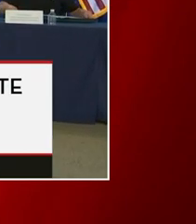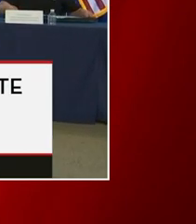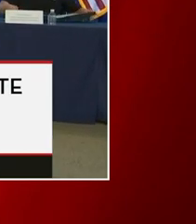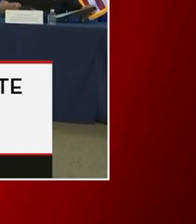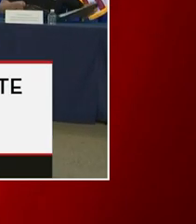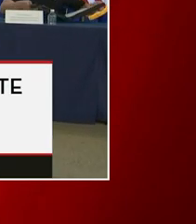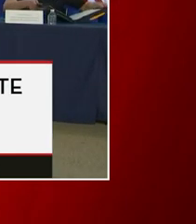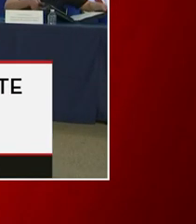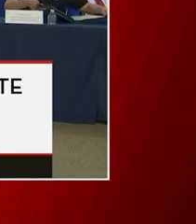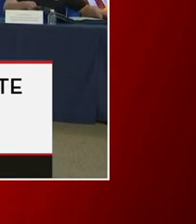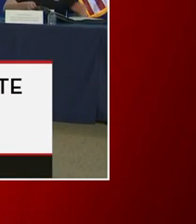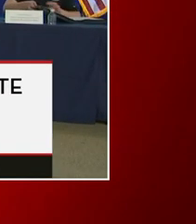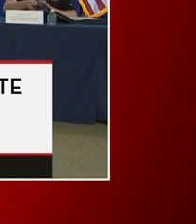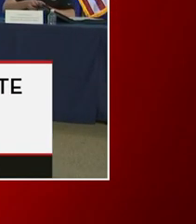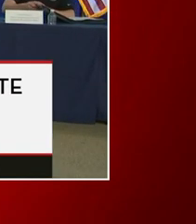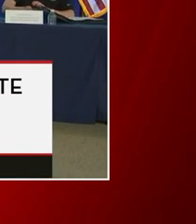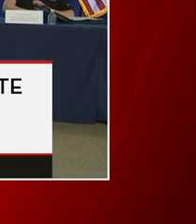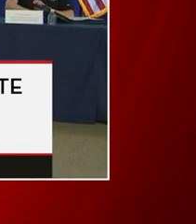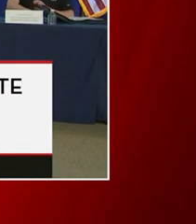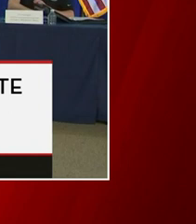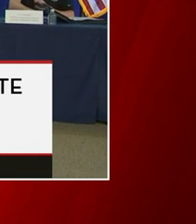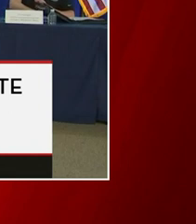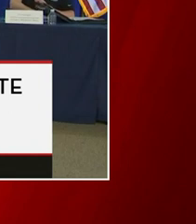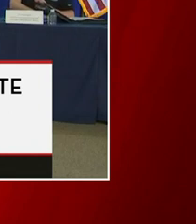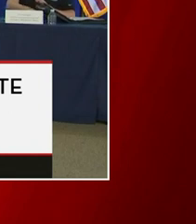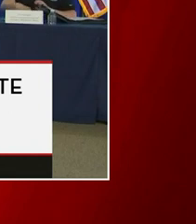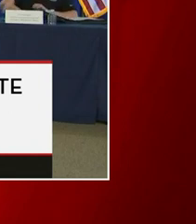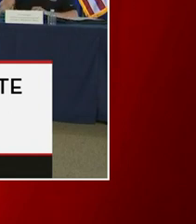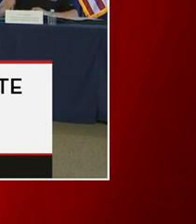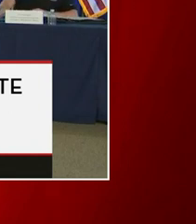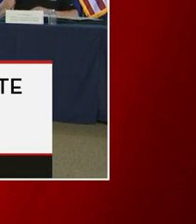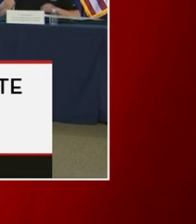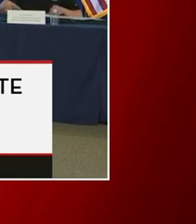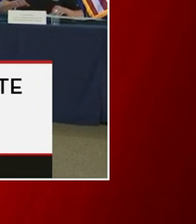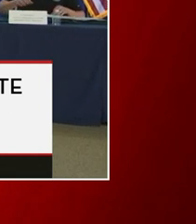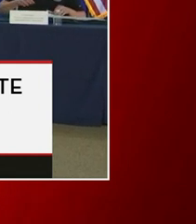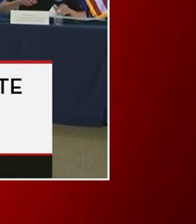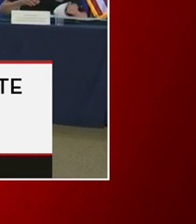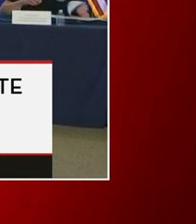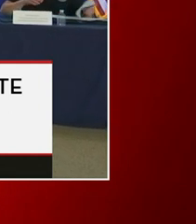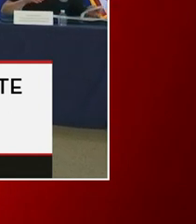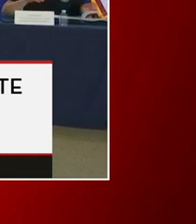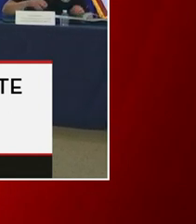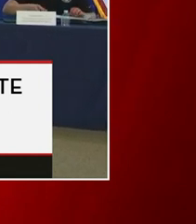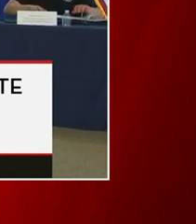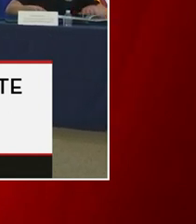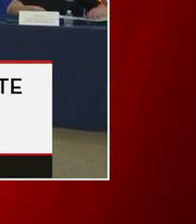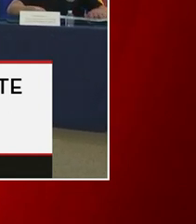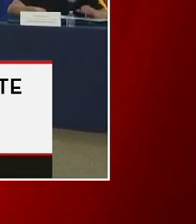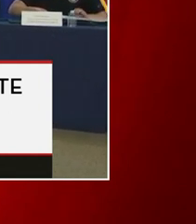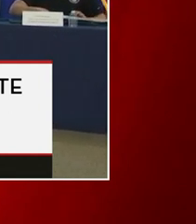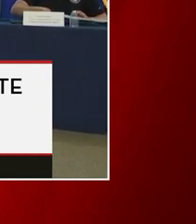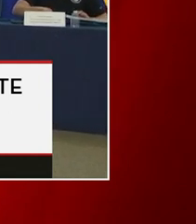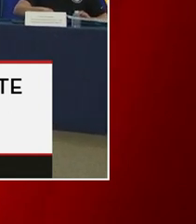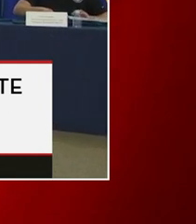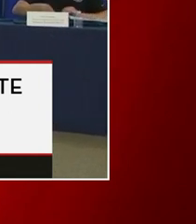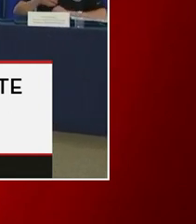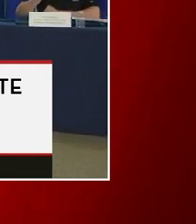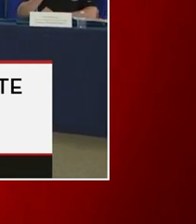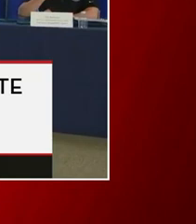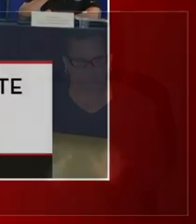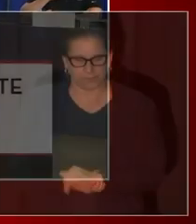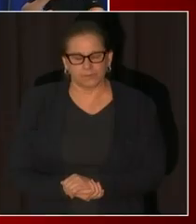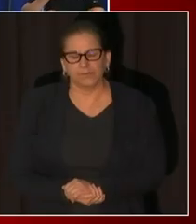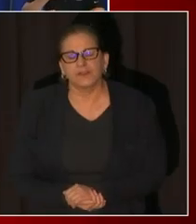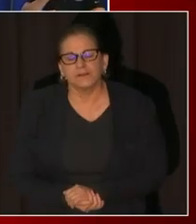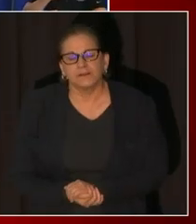-19. Today will be a relatively short briefing and next